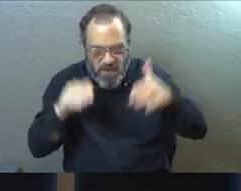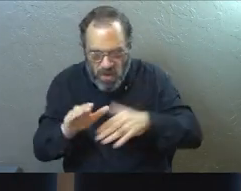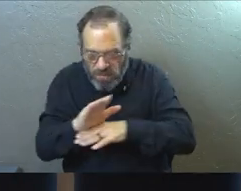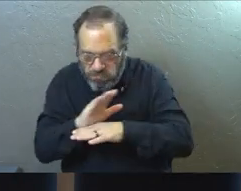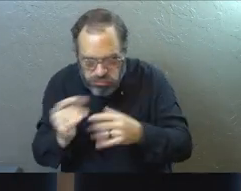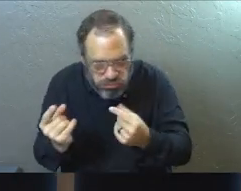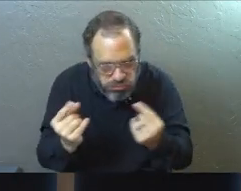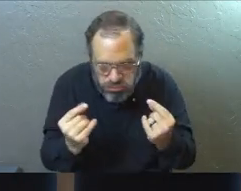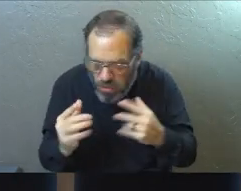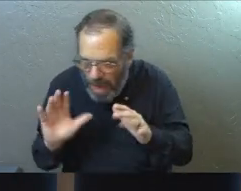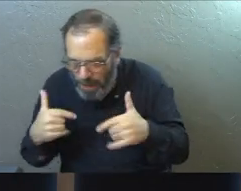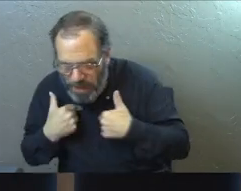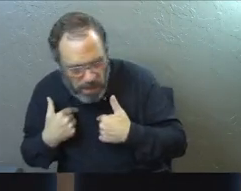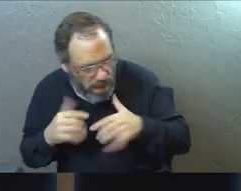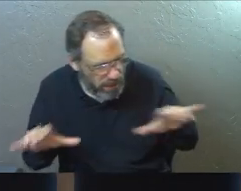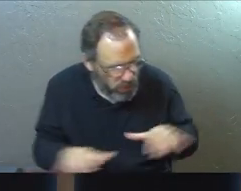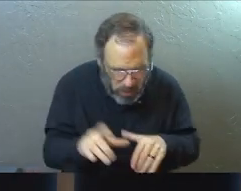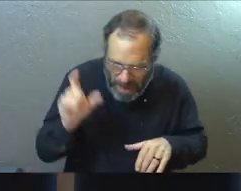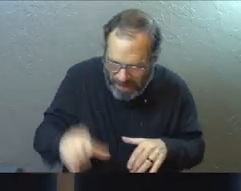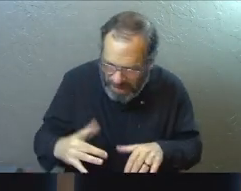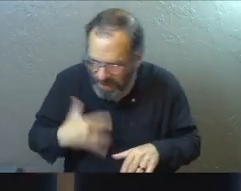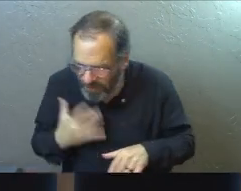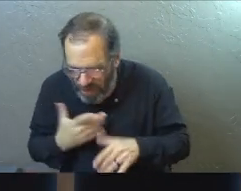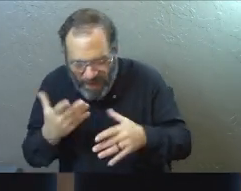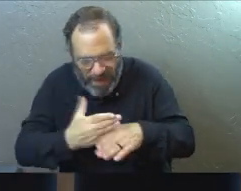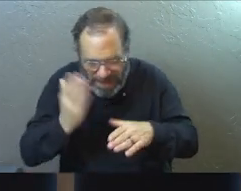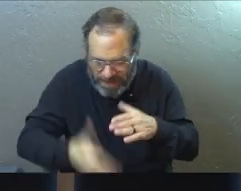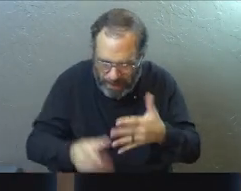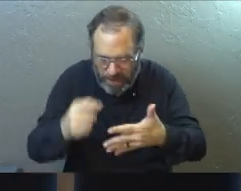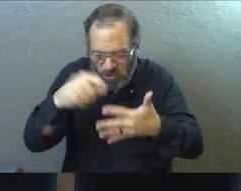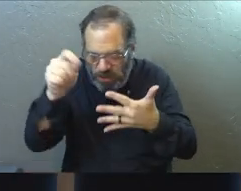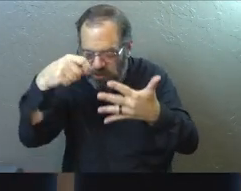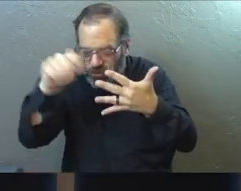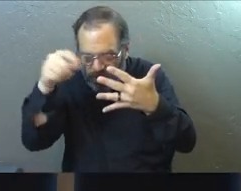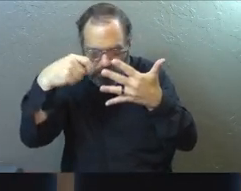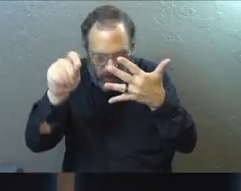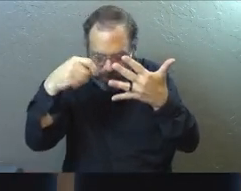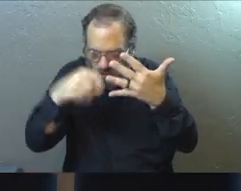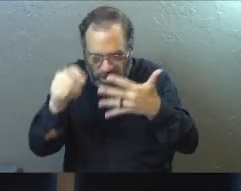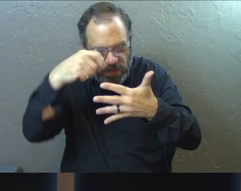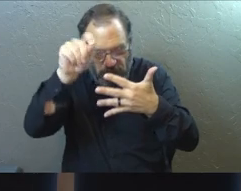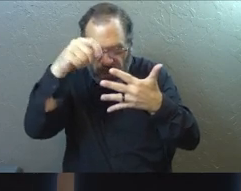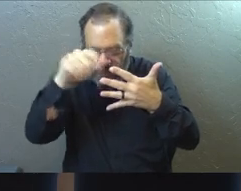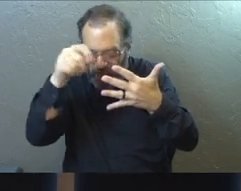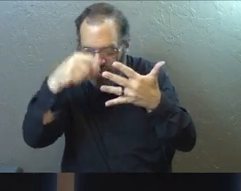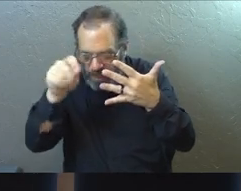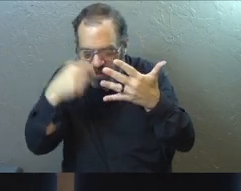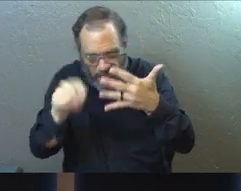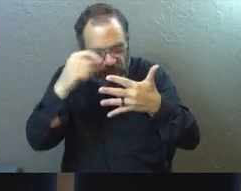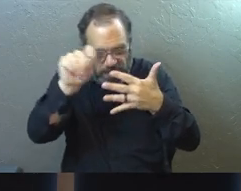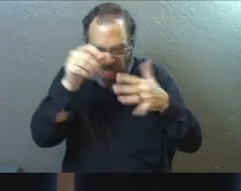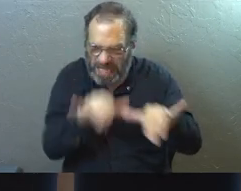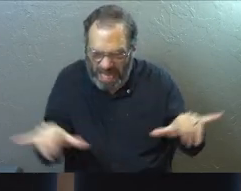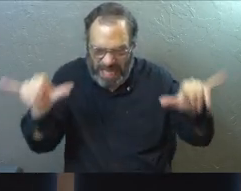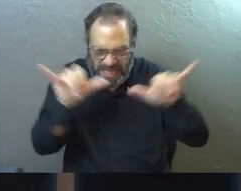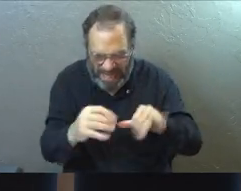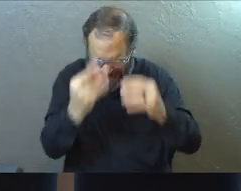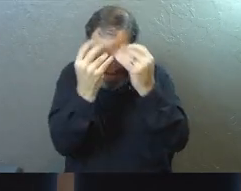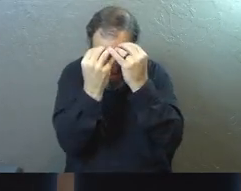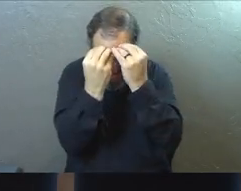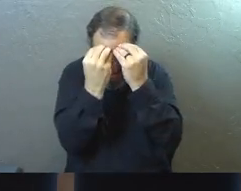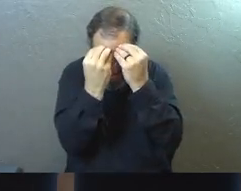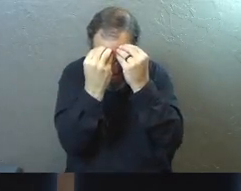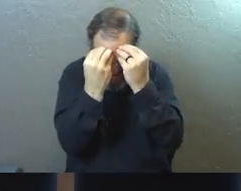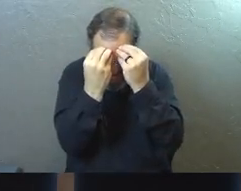on all the different things that I want to do or the things that I feel like I need to do. I start doing them over and over and over, doing them more and more, thinking